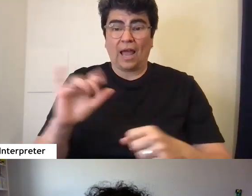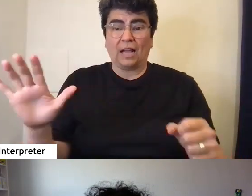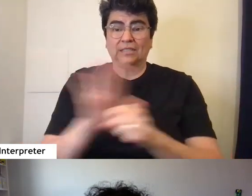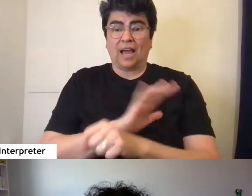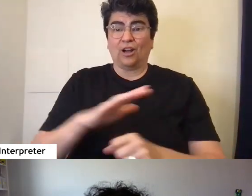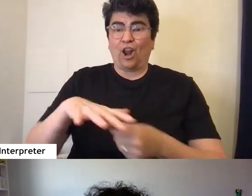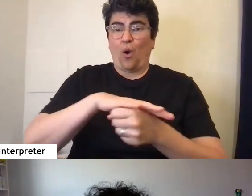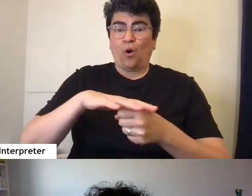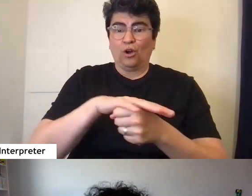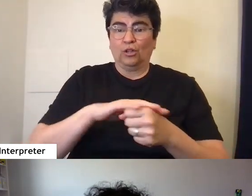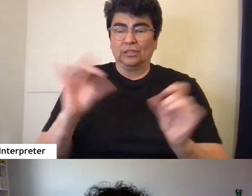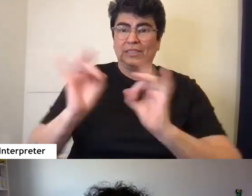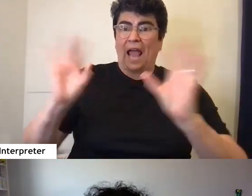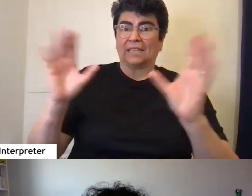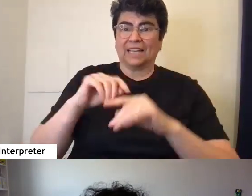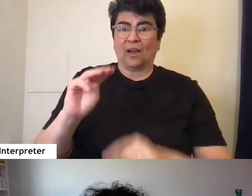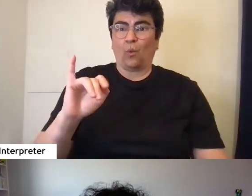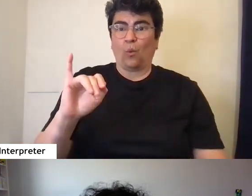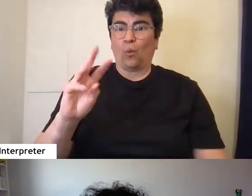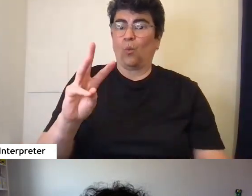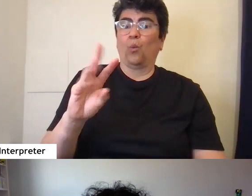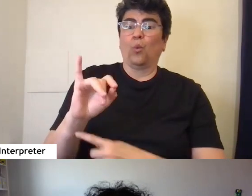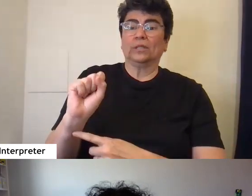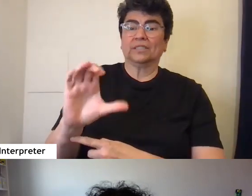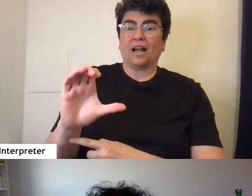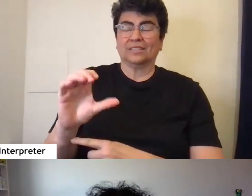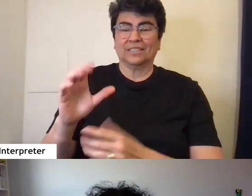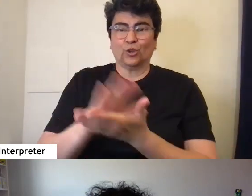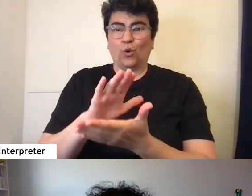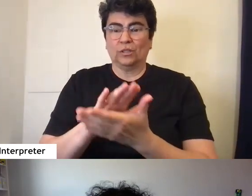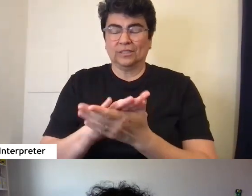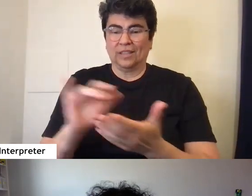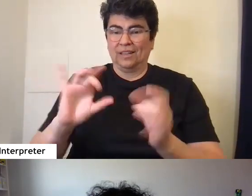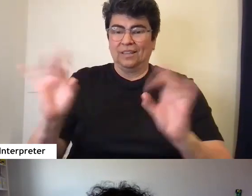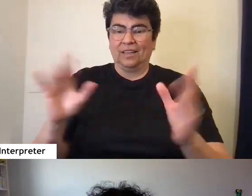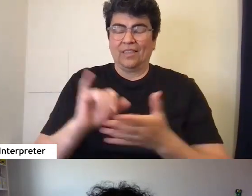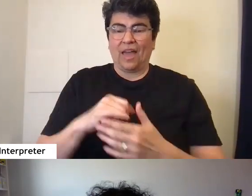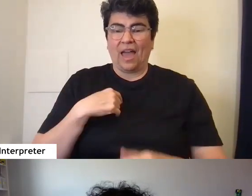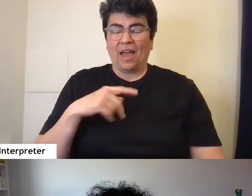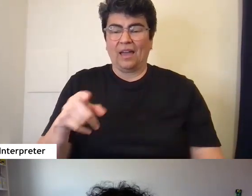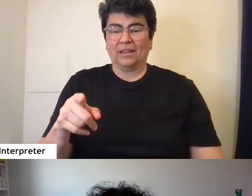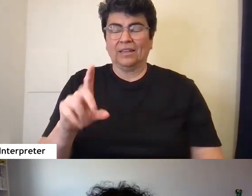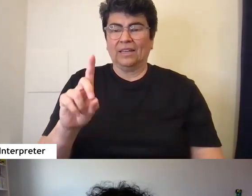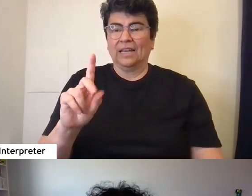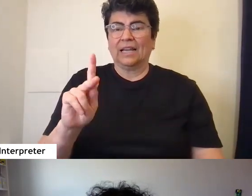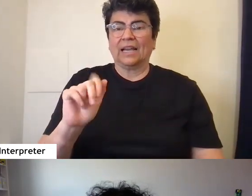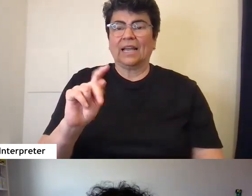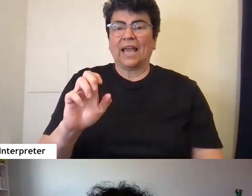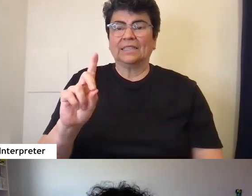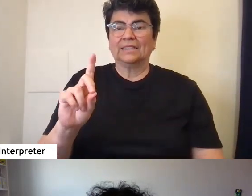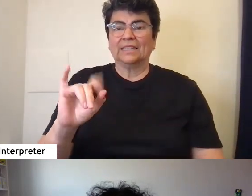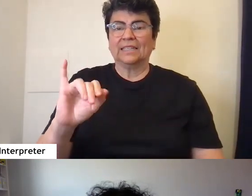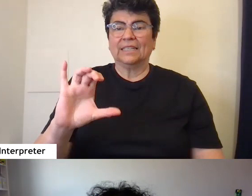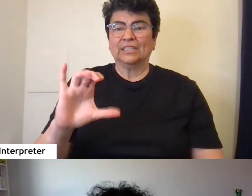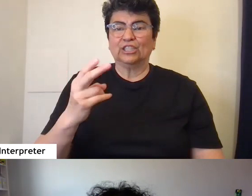local scandal in Wisconsin schools. that Kate DiCiccio had had created that artwork